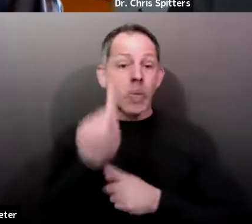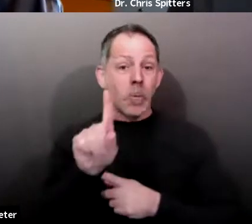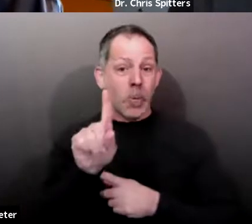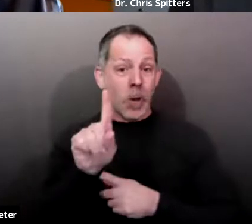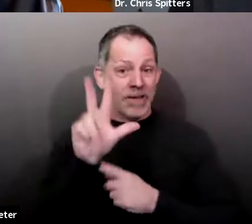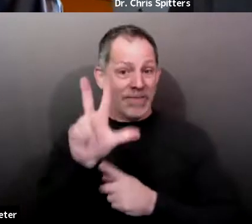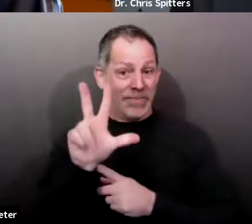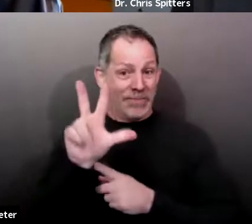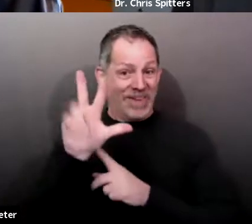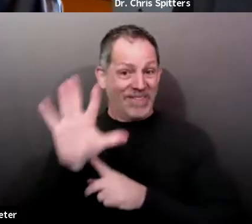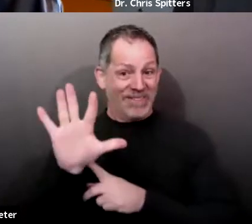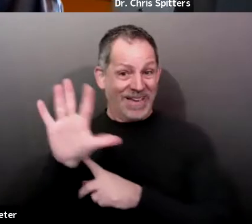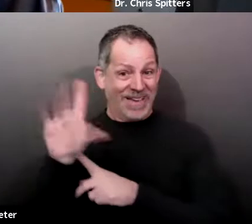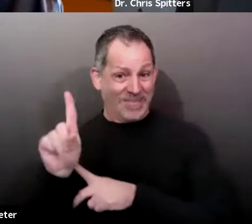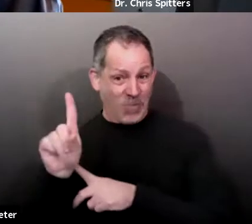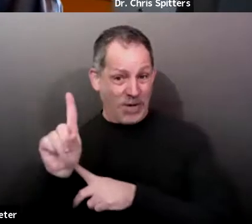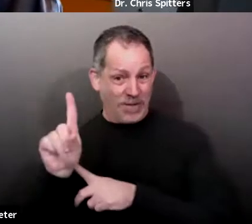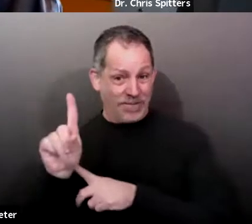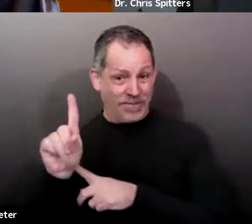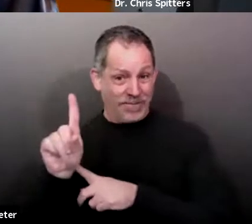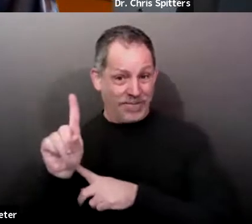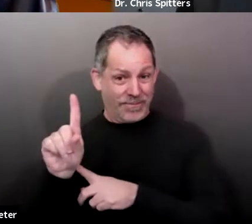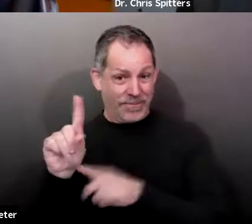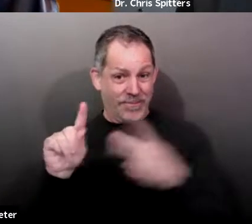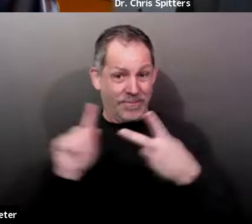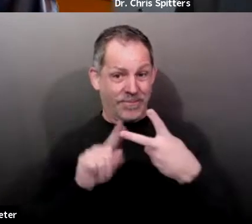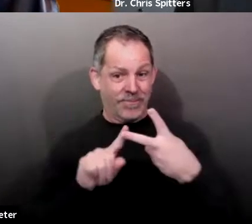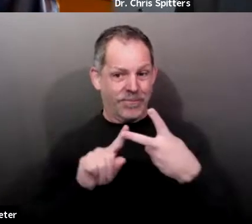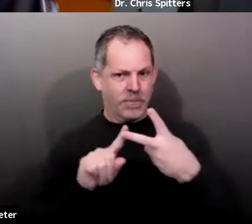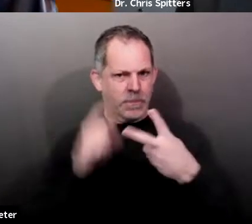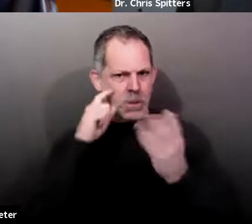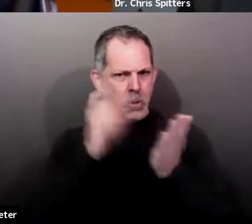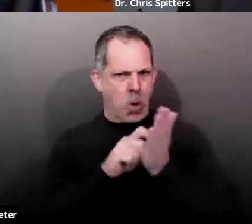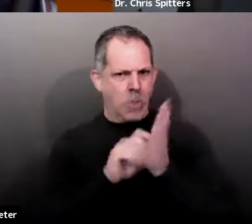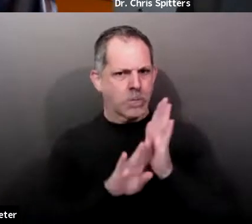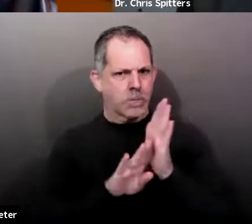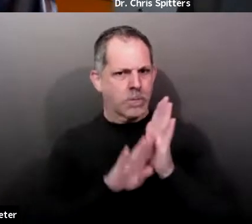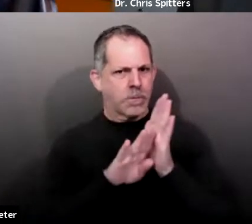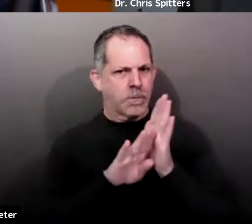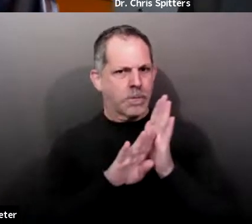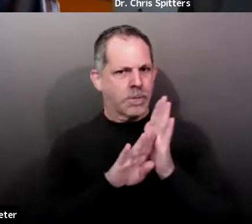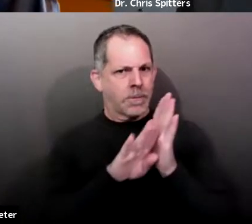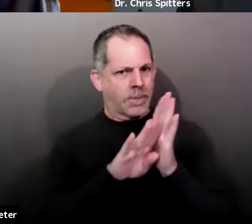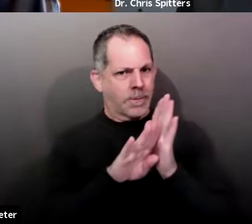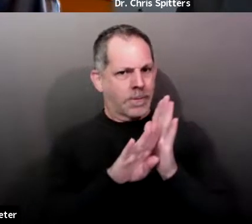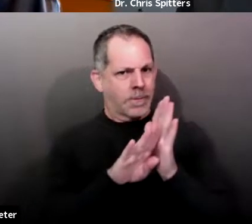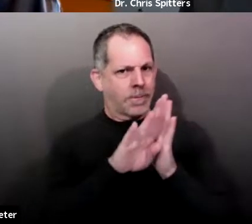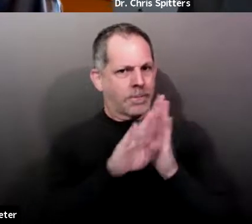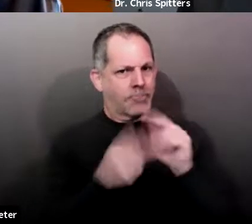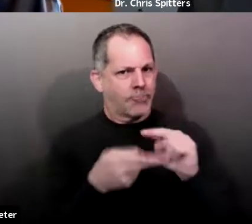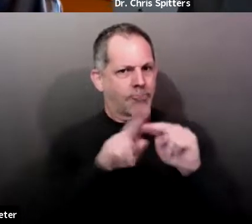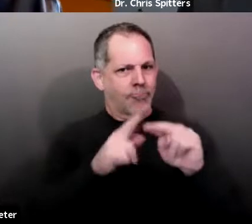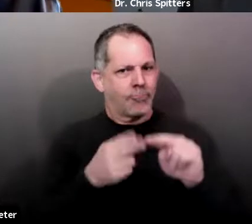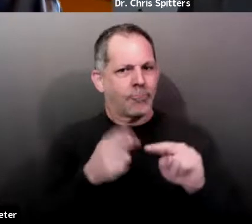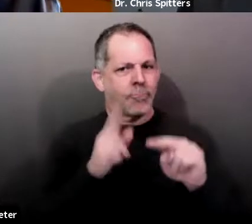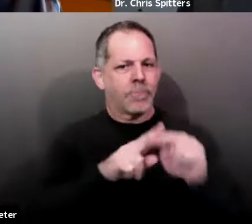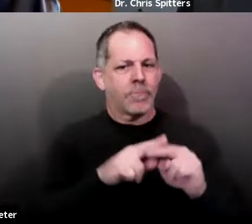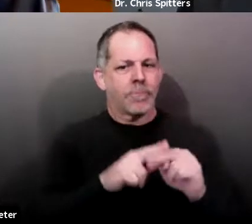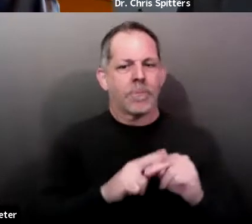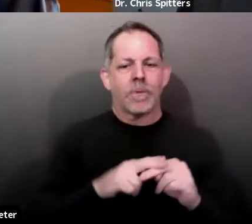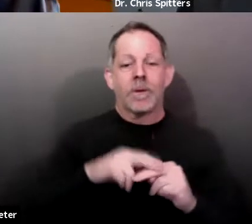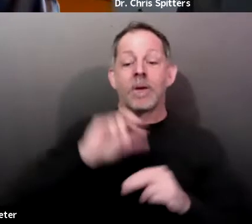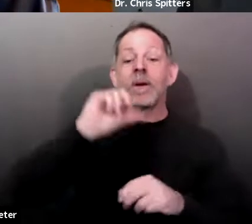besides increased transmission, the concern with that one is that in the test tube, it's a little bit more,